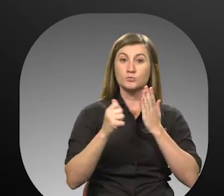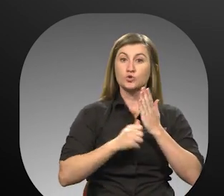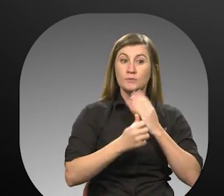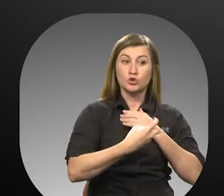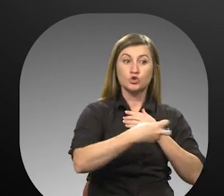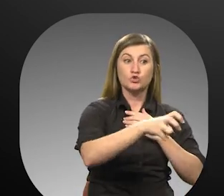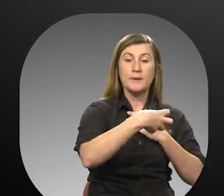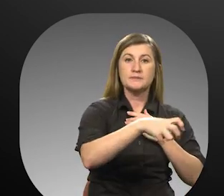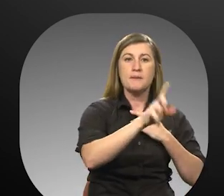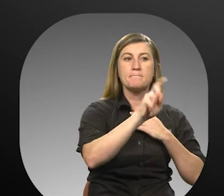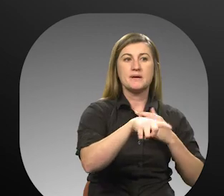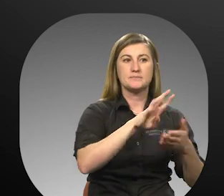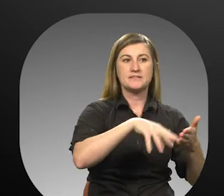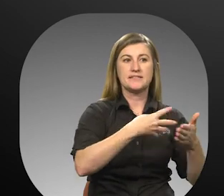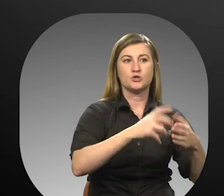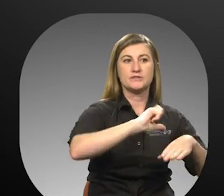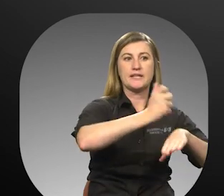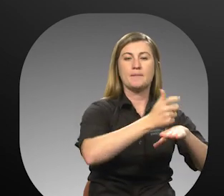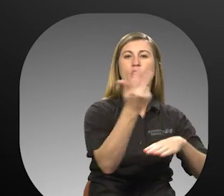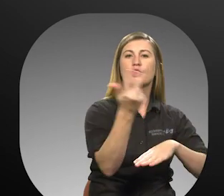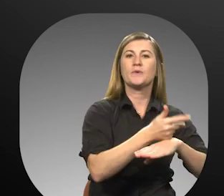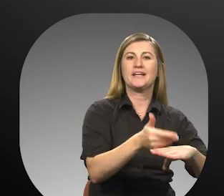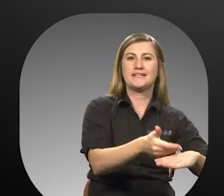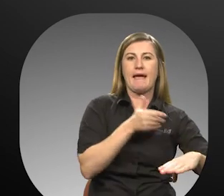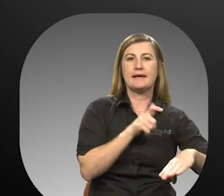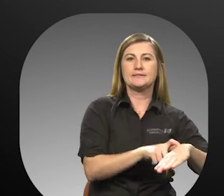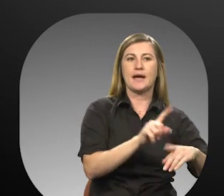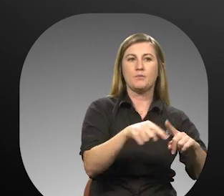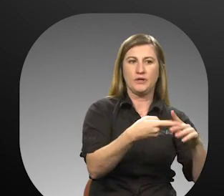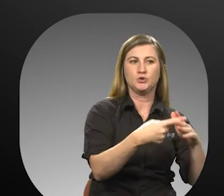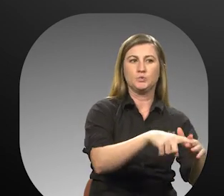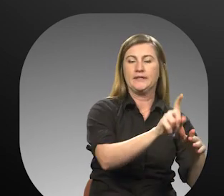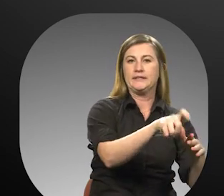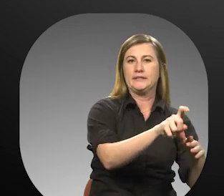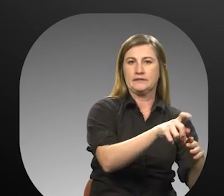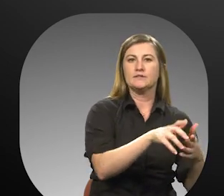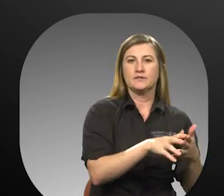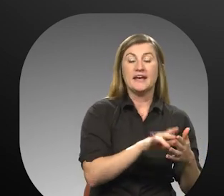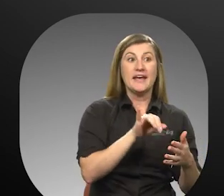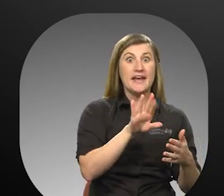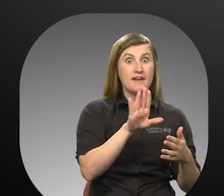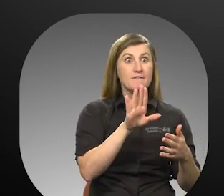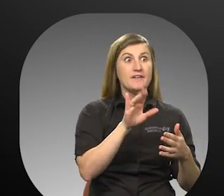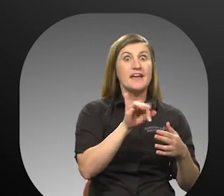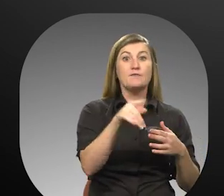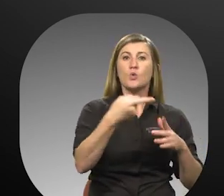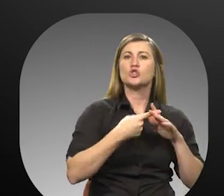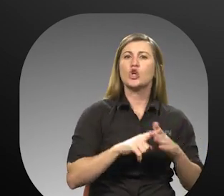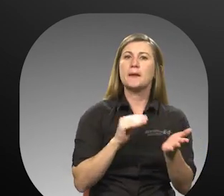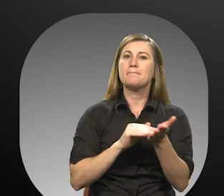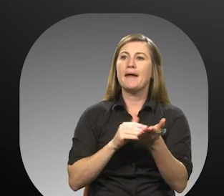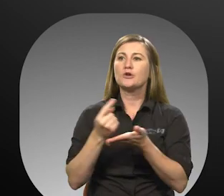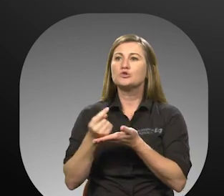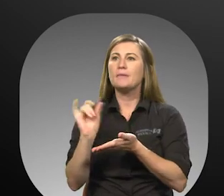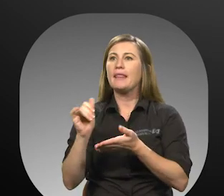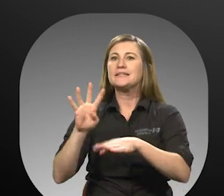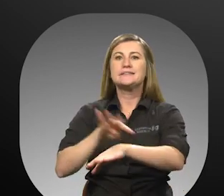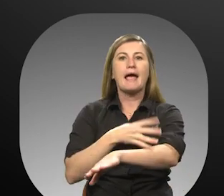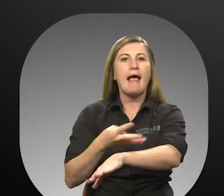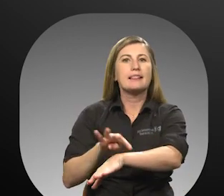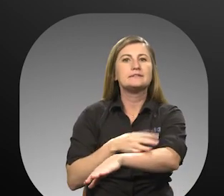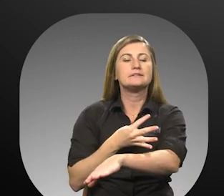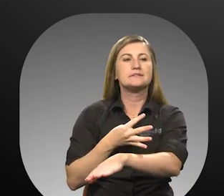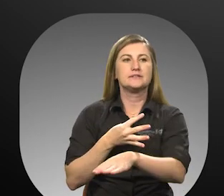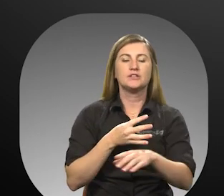must be scheduled at least three days in advance of the starting date of the trip. If you are beginning medical treatment such as dialysis, Votran